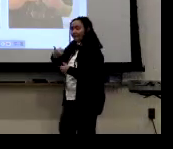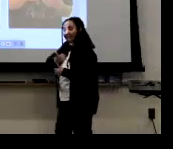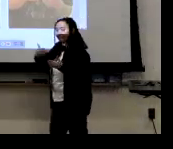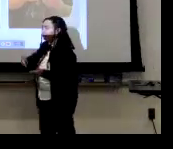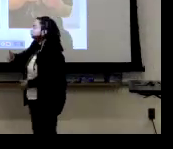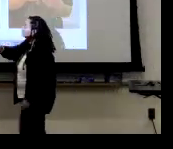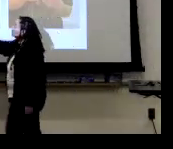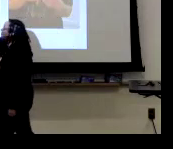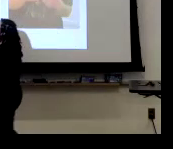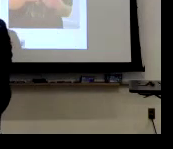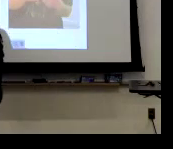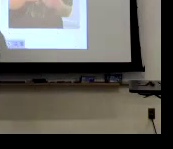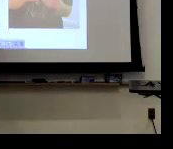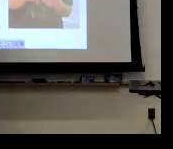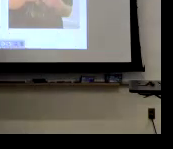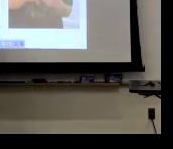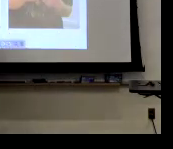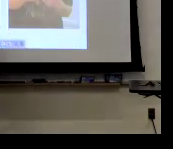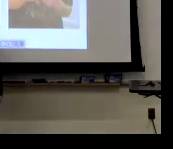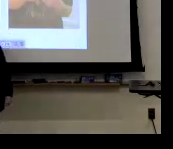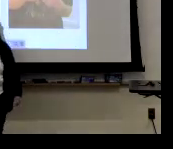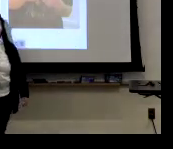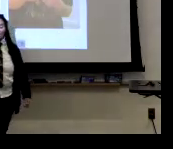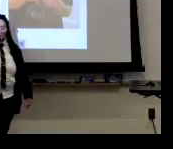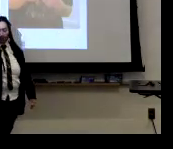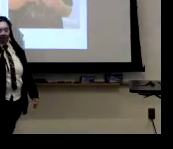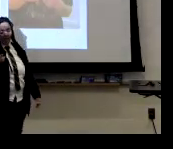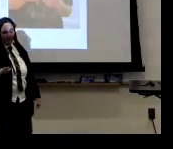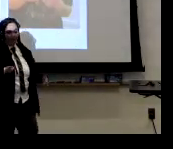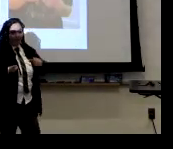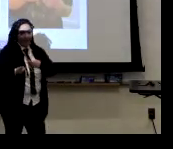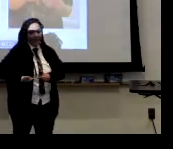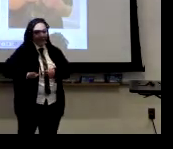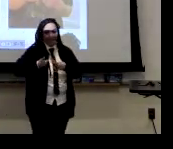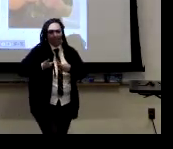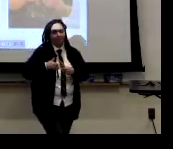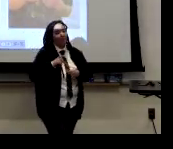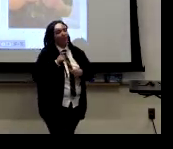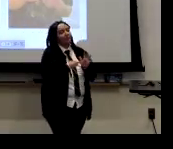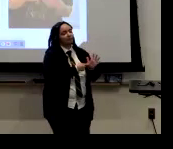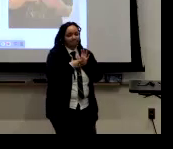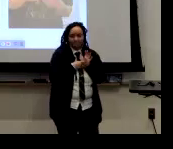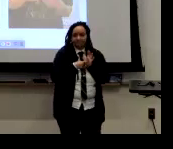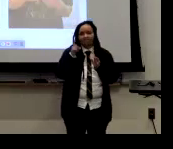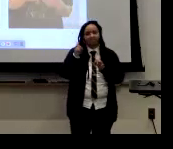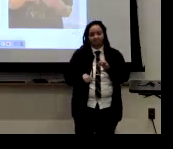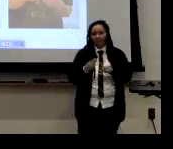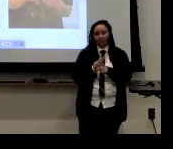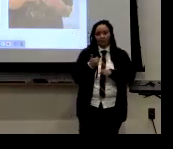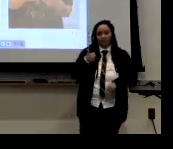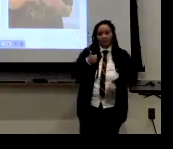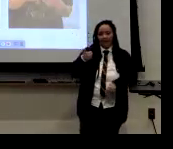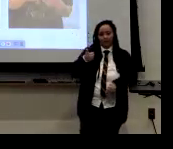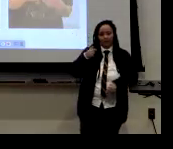And then for the other two variations, the, I am in the me, um, you can see I'm signing it right now. I am,